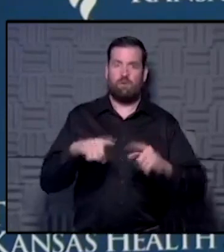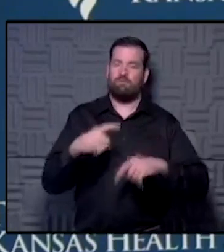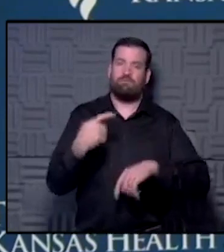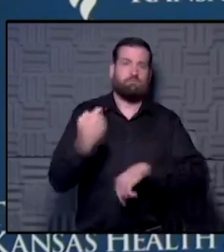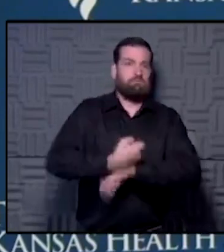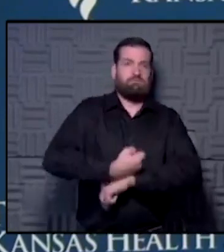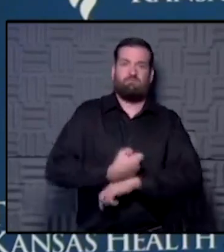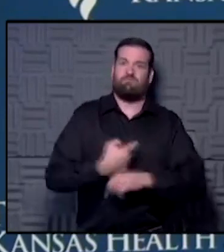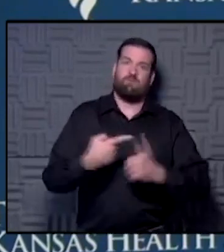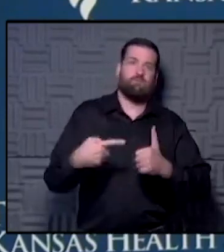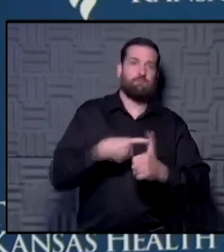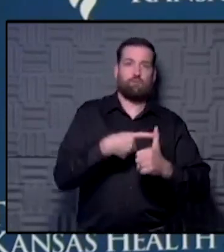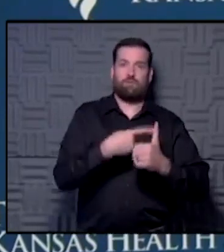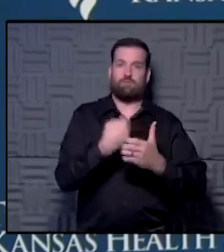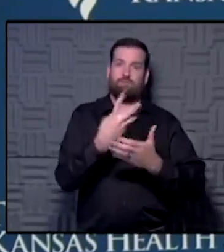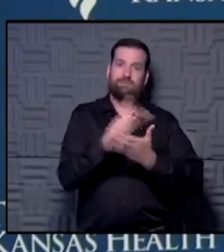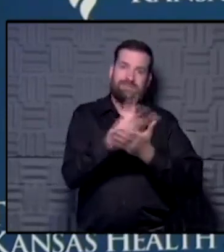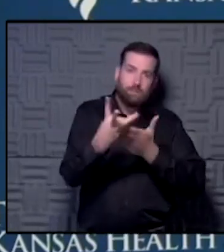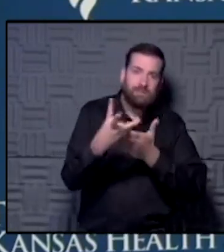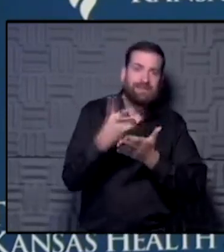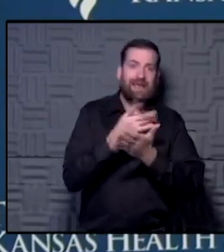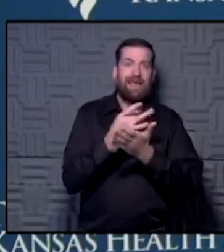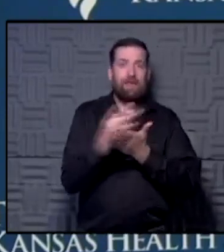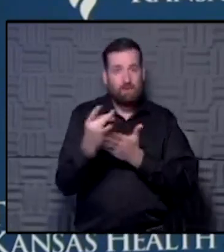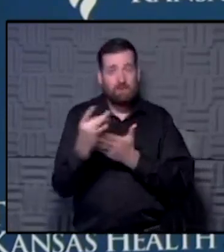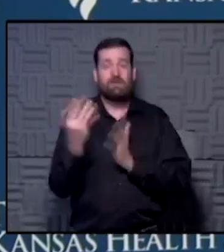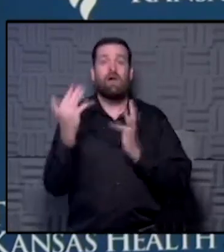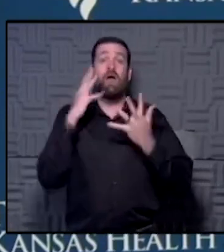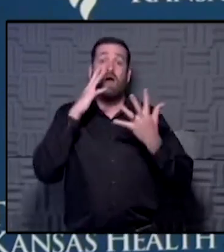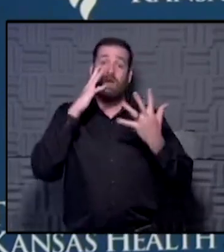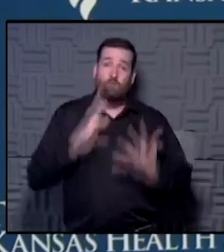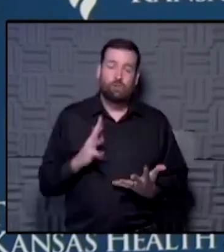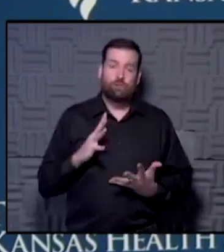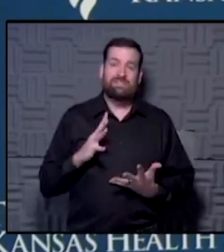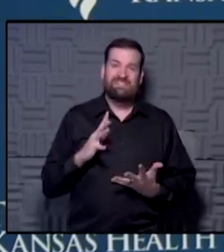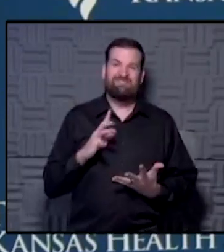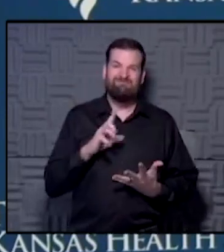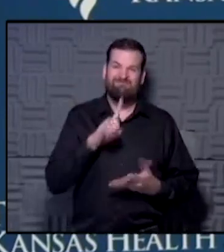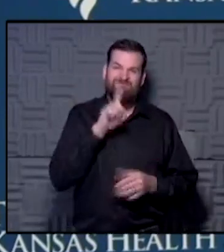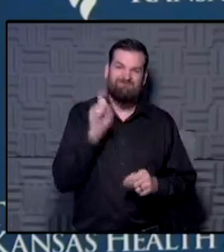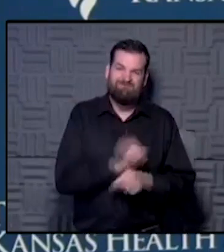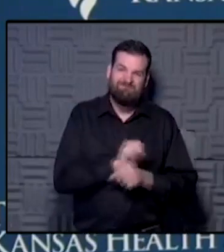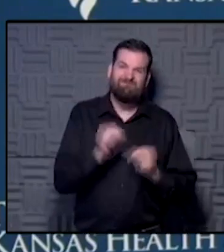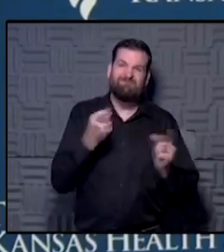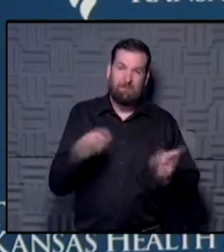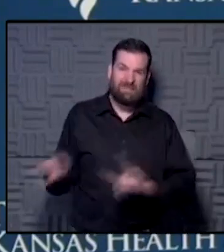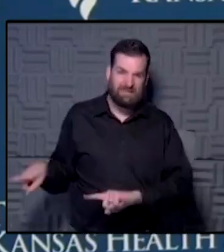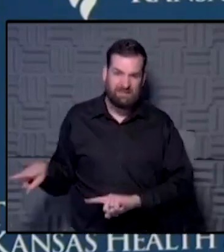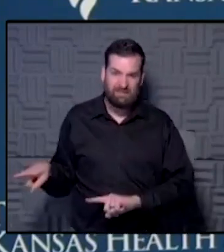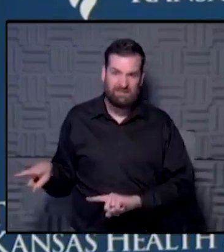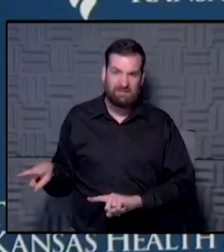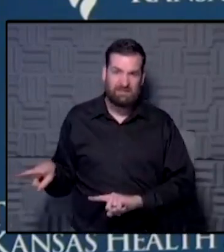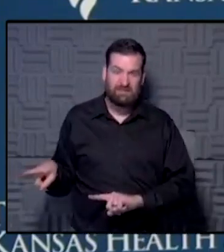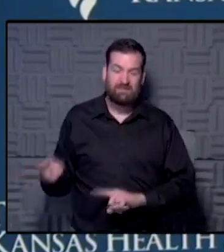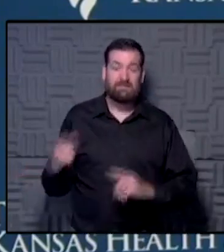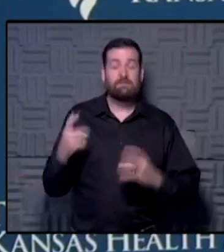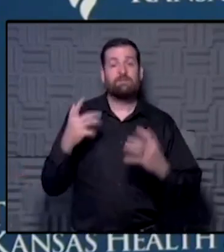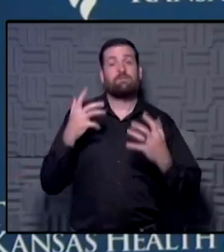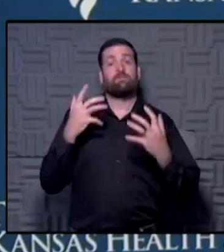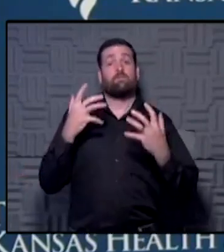first six to eight weeks. And unfortunately, I'm seeing some of that come to fruition. And I would really love to see